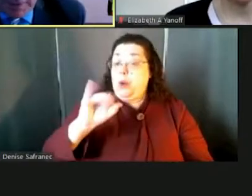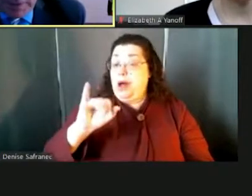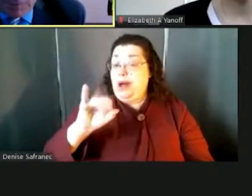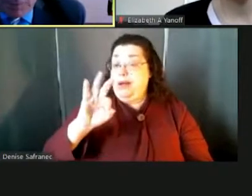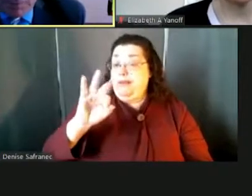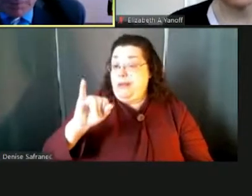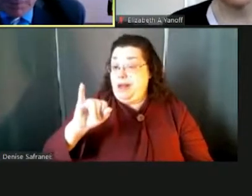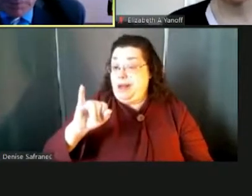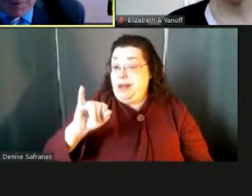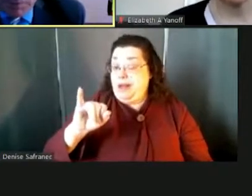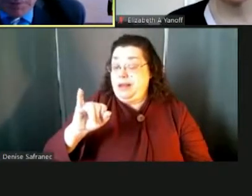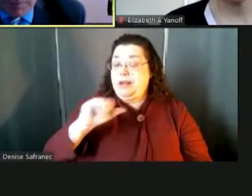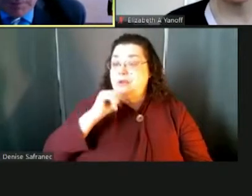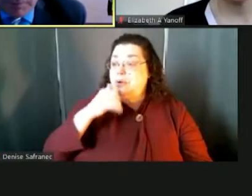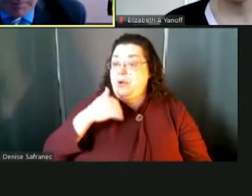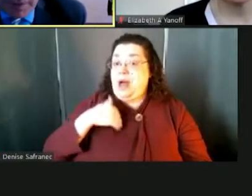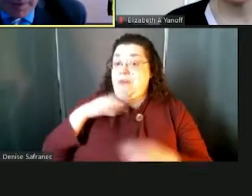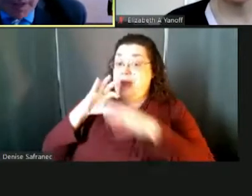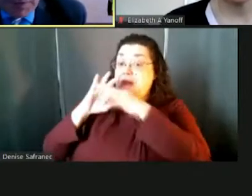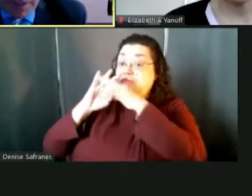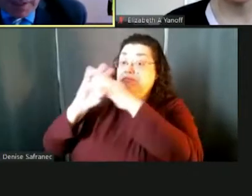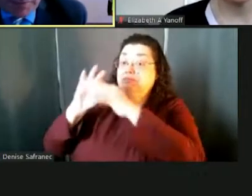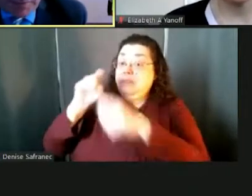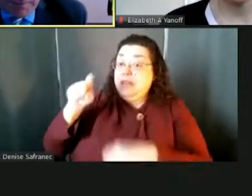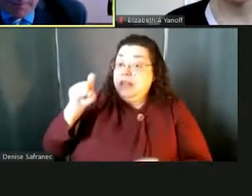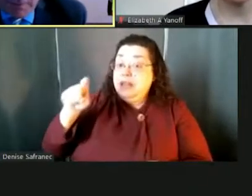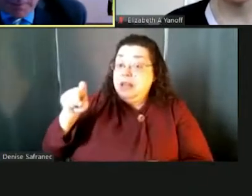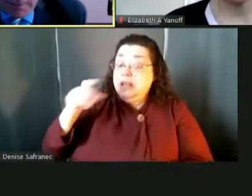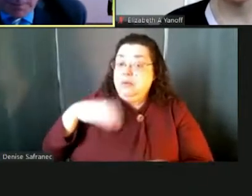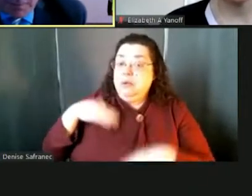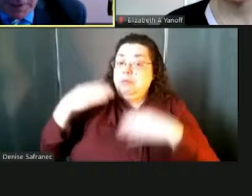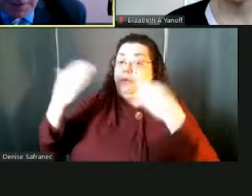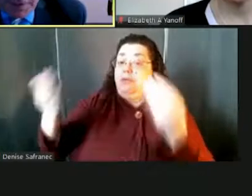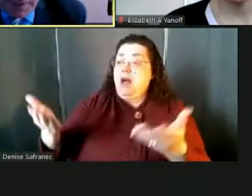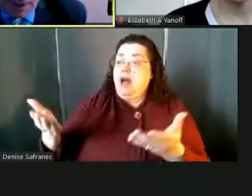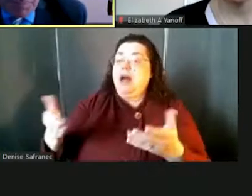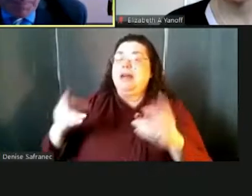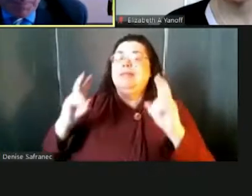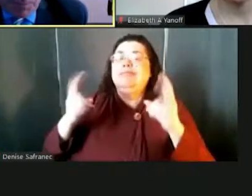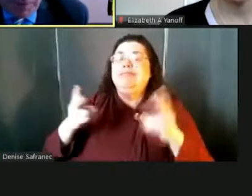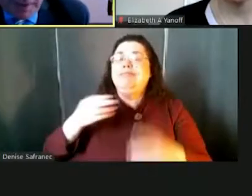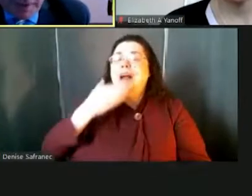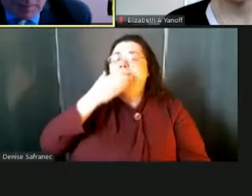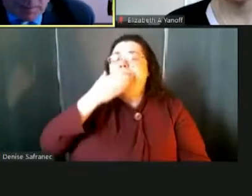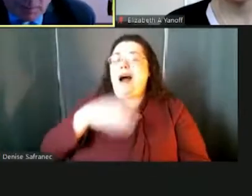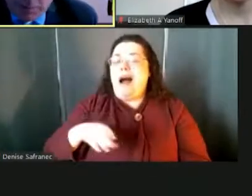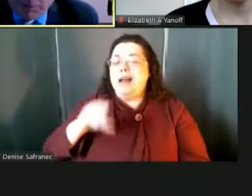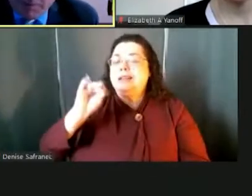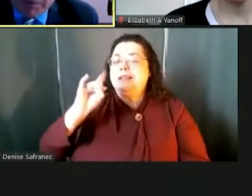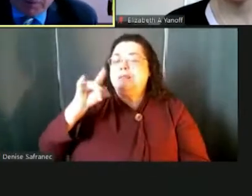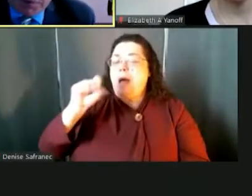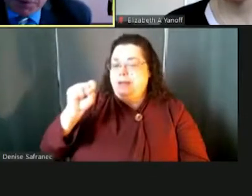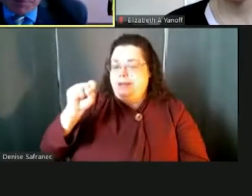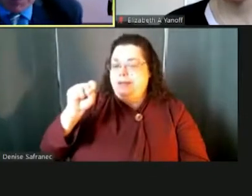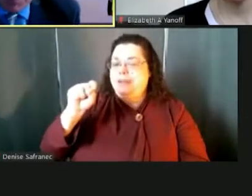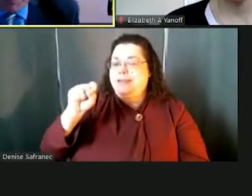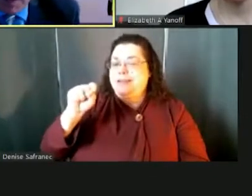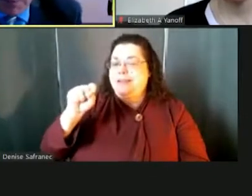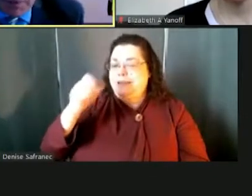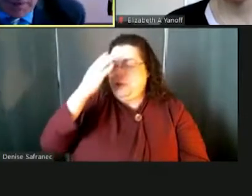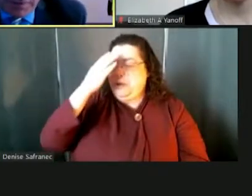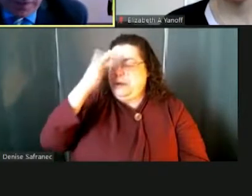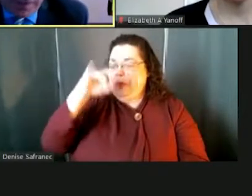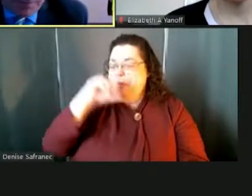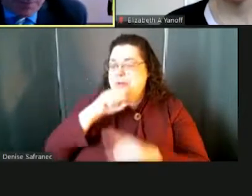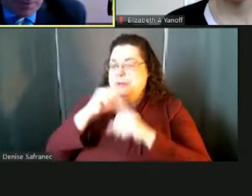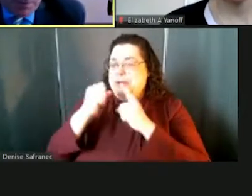that they need. We'll, we'll get, we get, we provide hotspots and devices that help them with that, uh, when we know about those situations. So